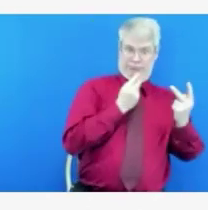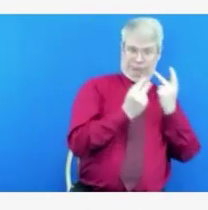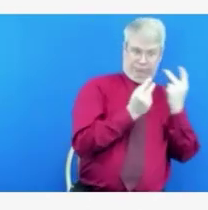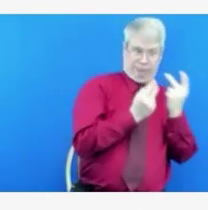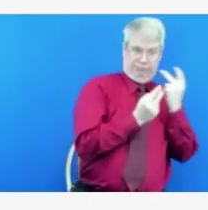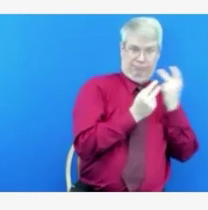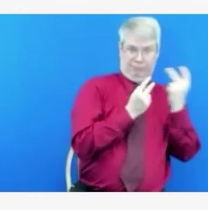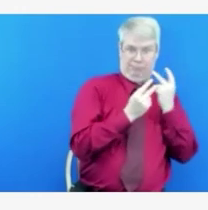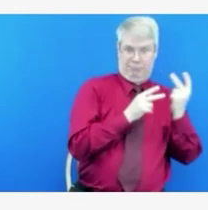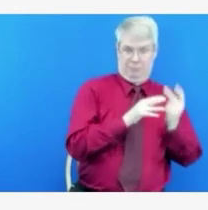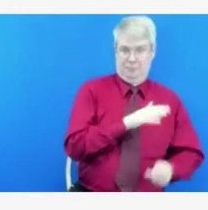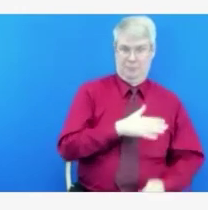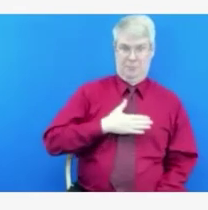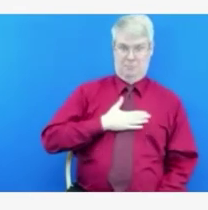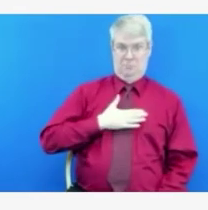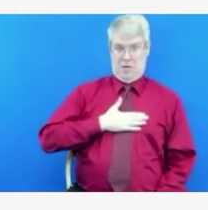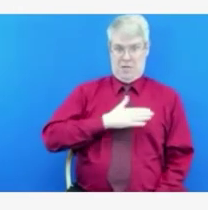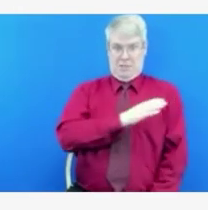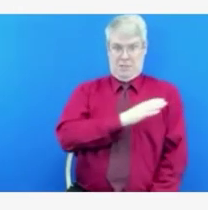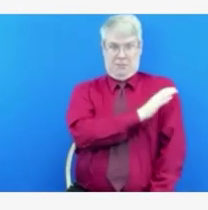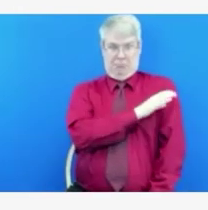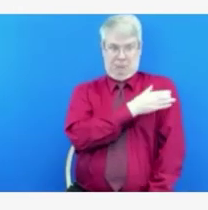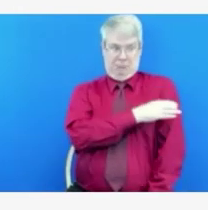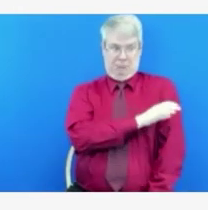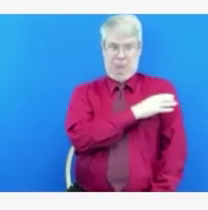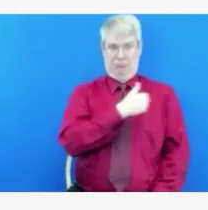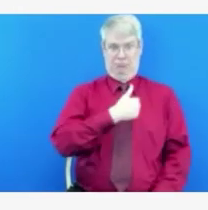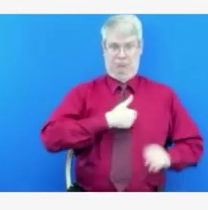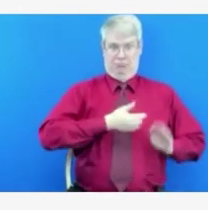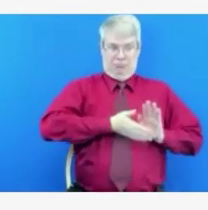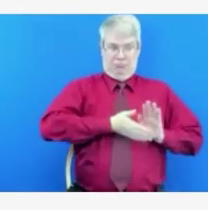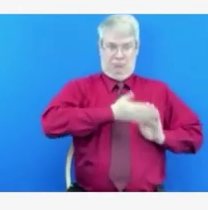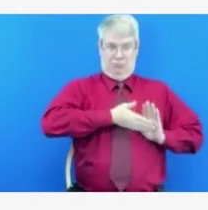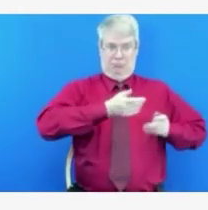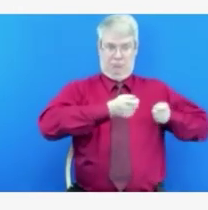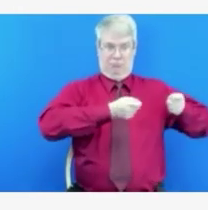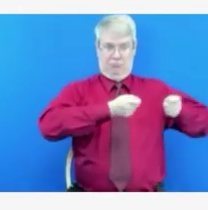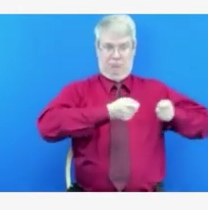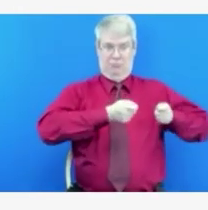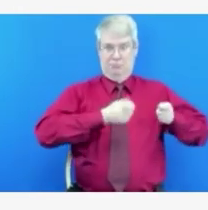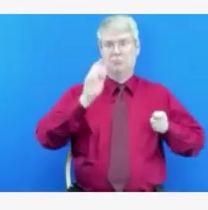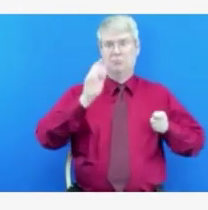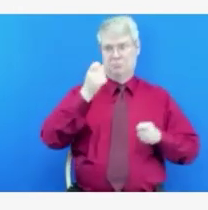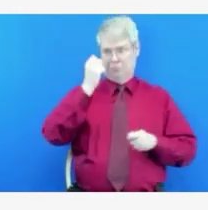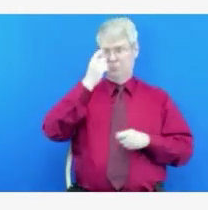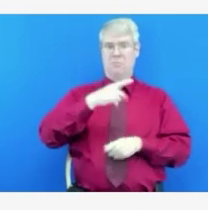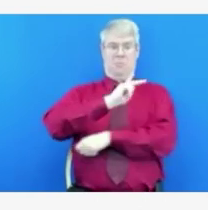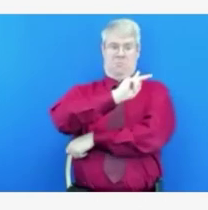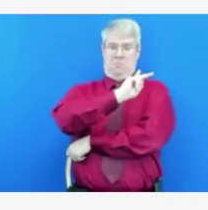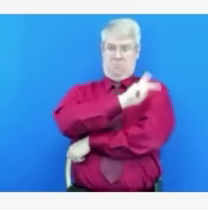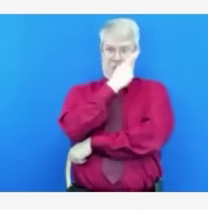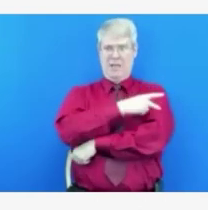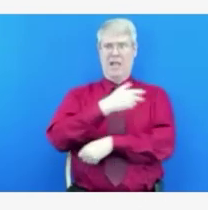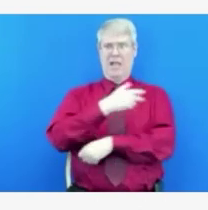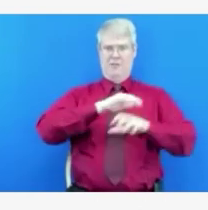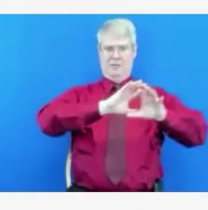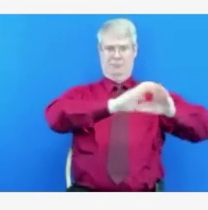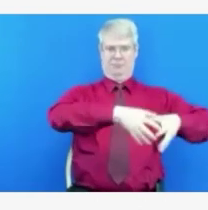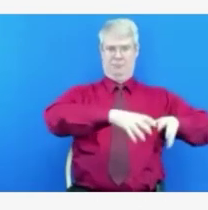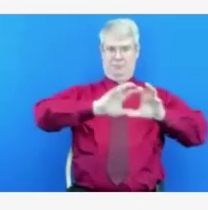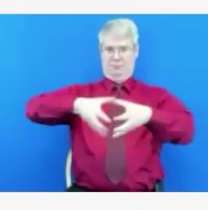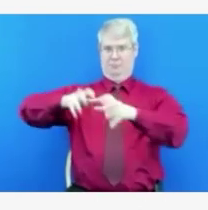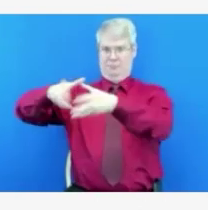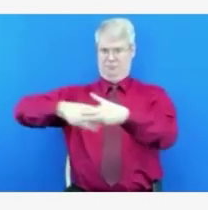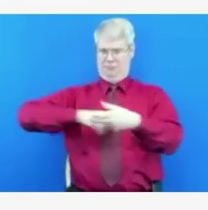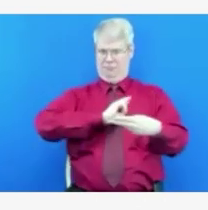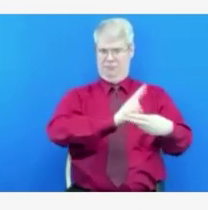There's really three groups of patients now that we're seeing in our hospitals. The first are the non-COVID patients. And believe it